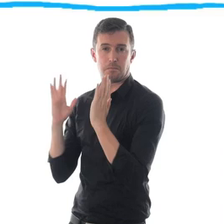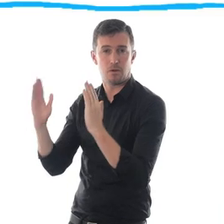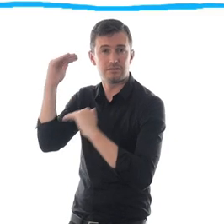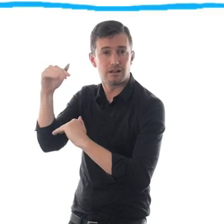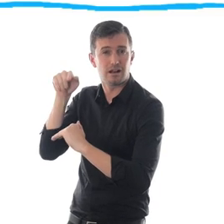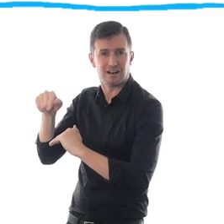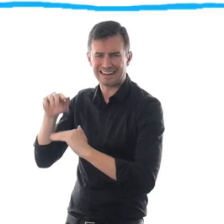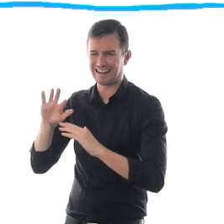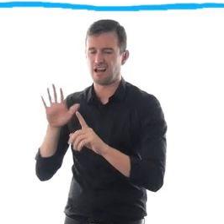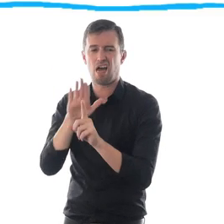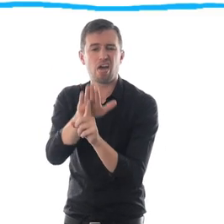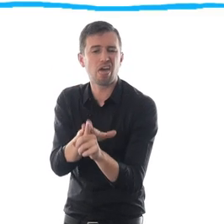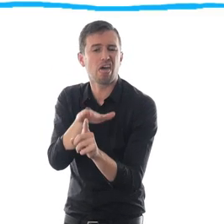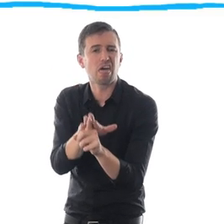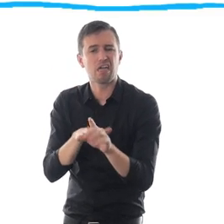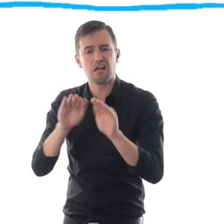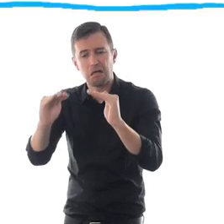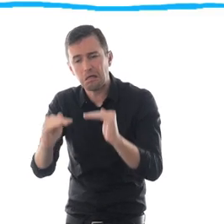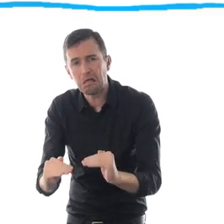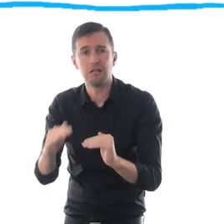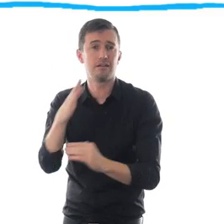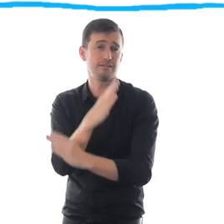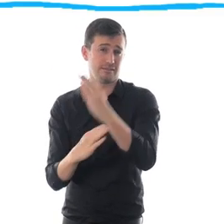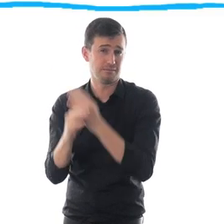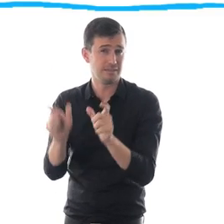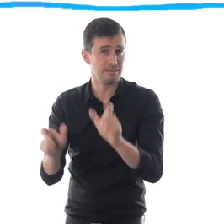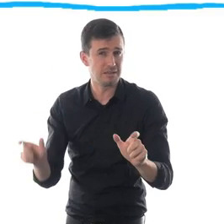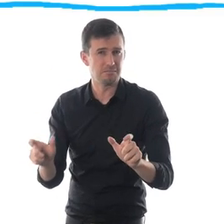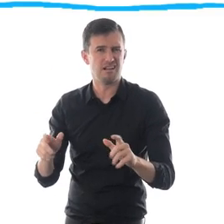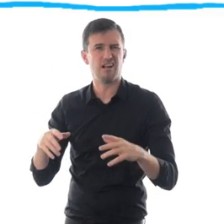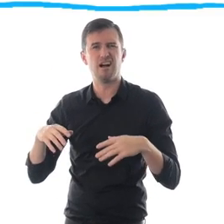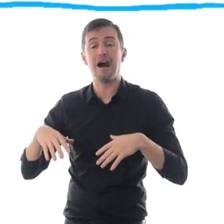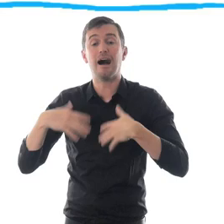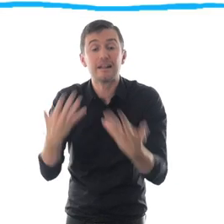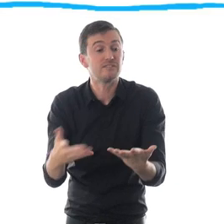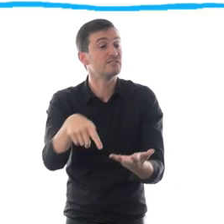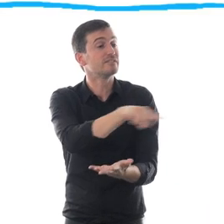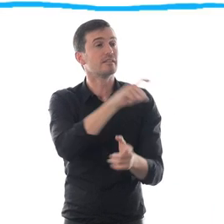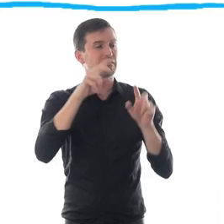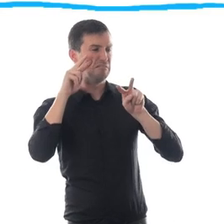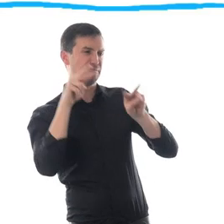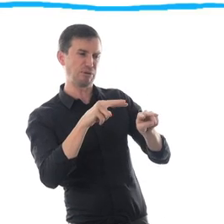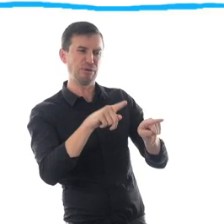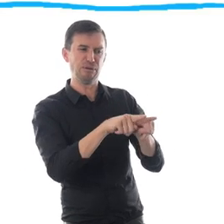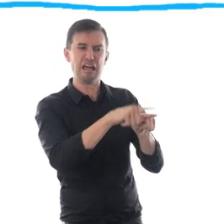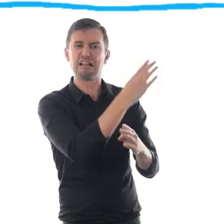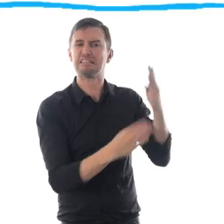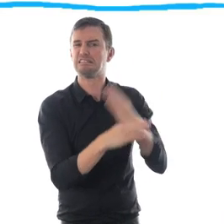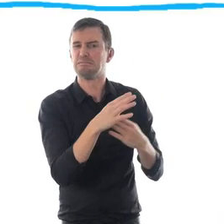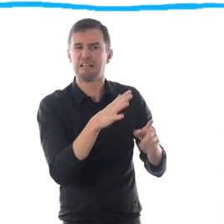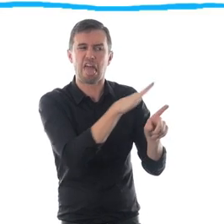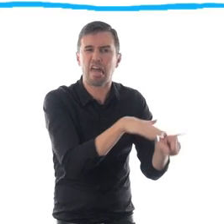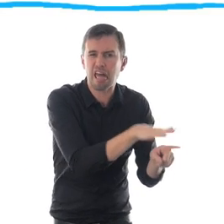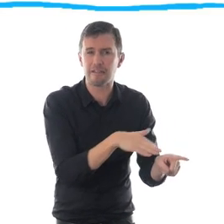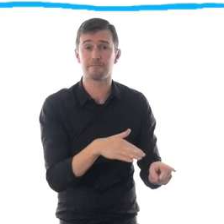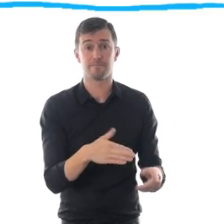this, you should avoid terms which reinforce negative stereotypes and stigma. For instance, having cerebral palsy doesn't make